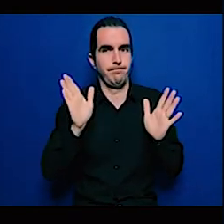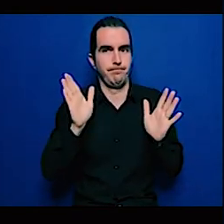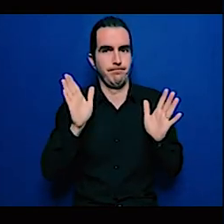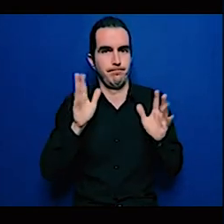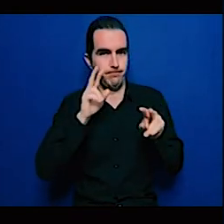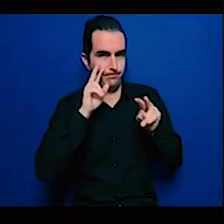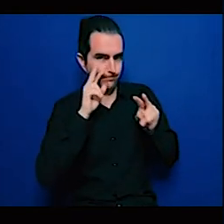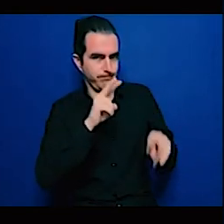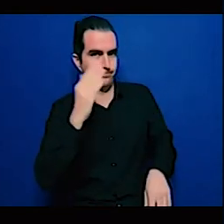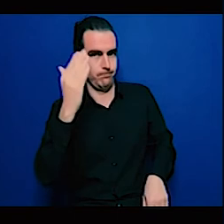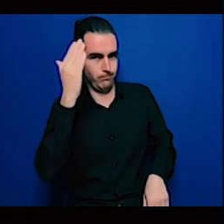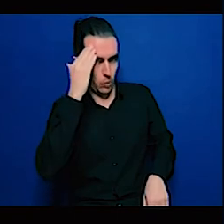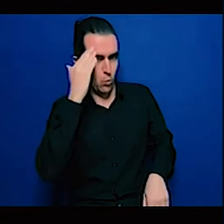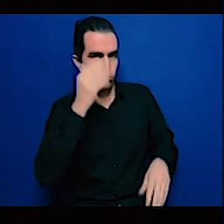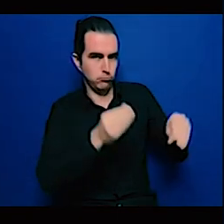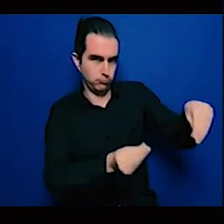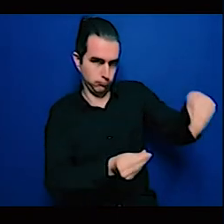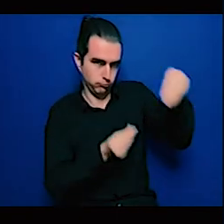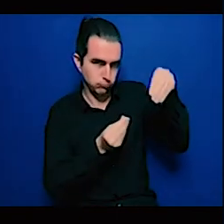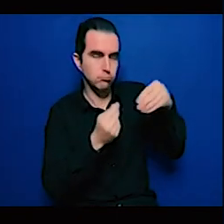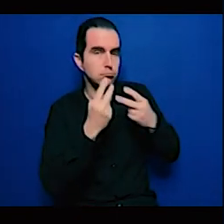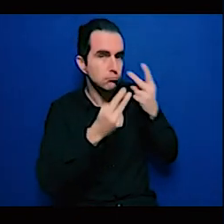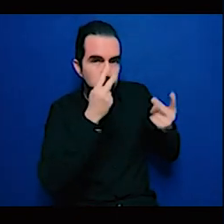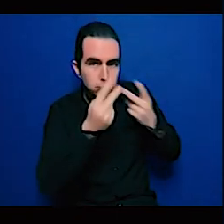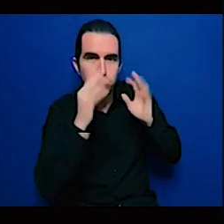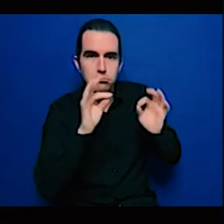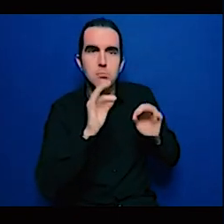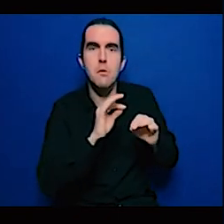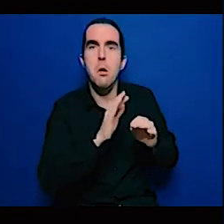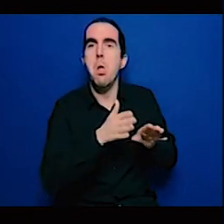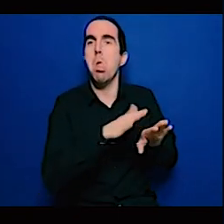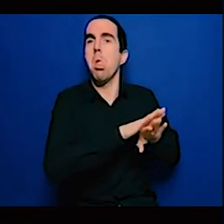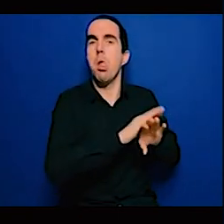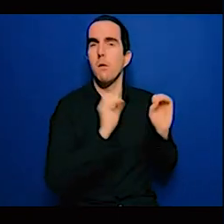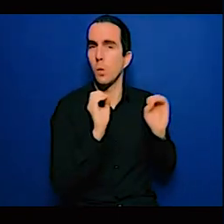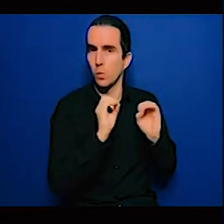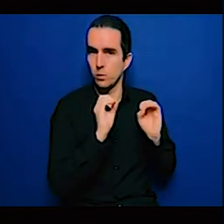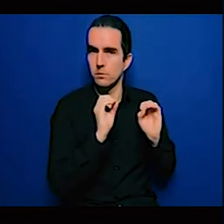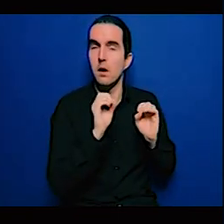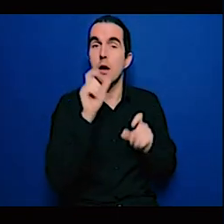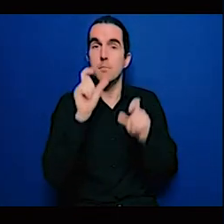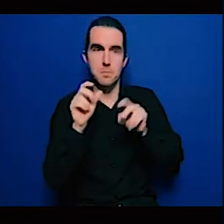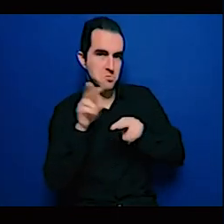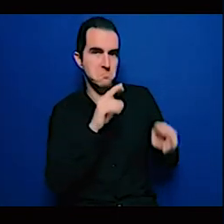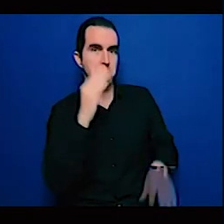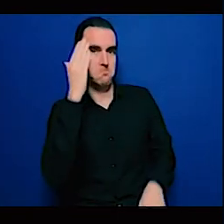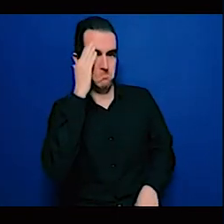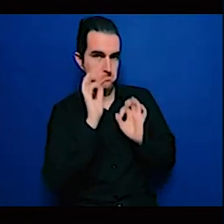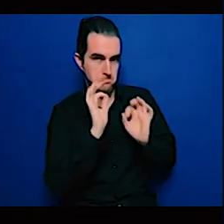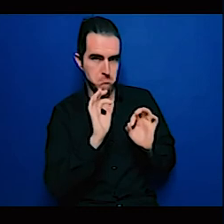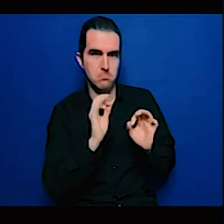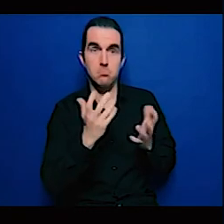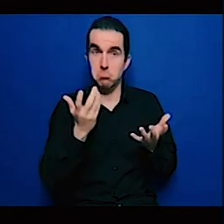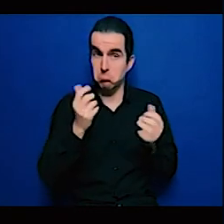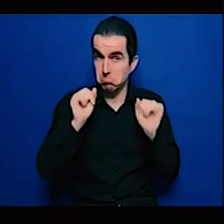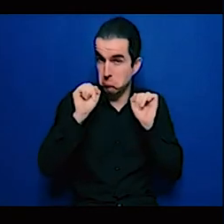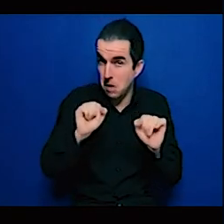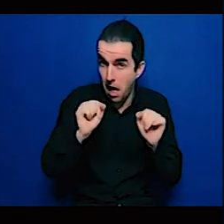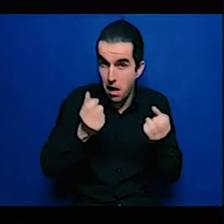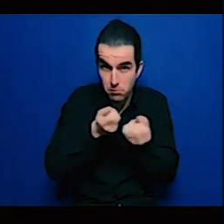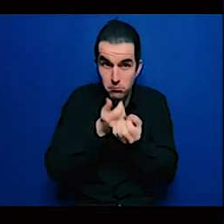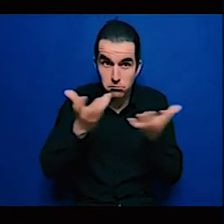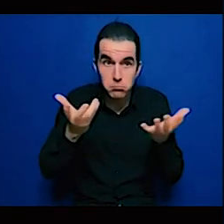the various countries have agreed to and then finally it needs to cater for